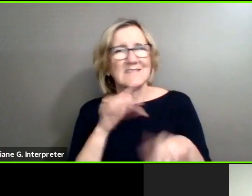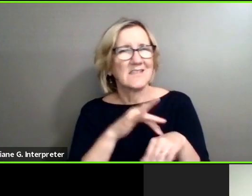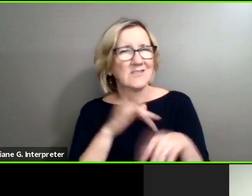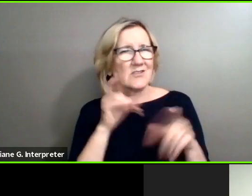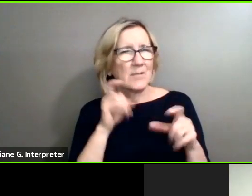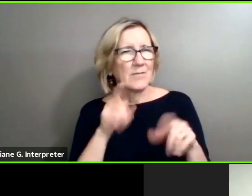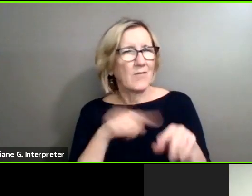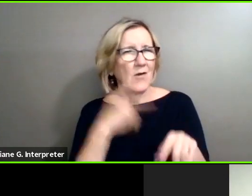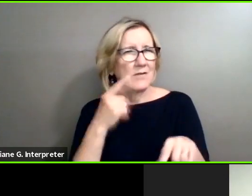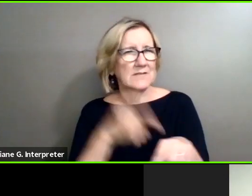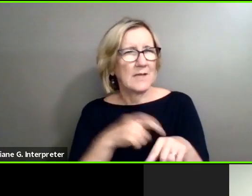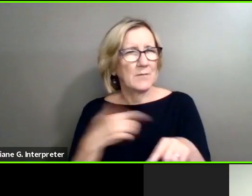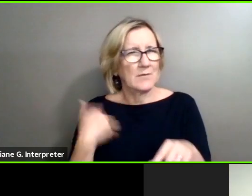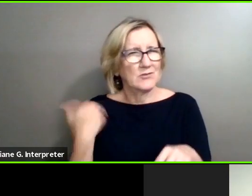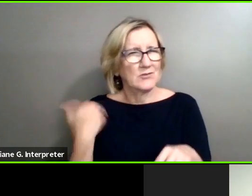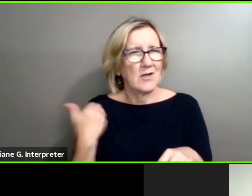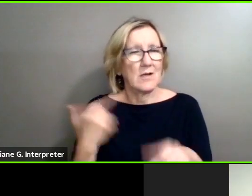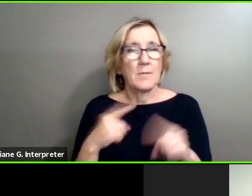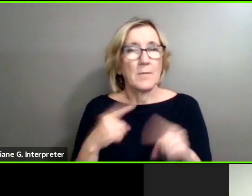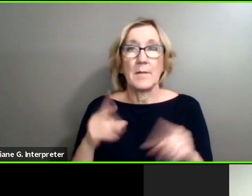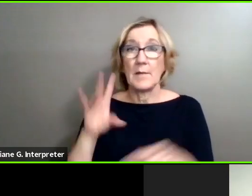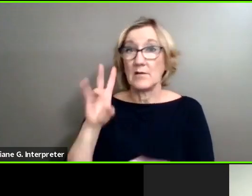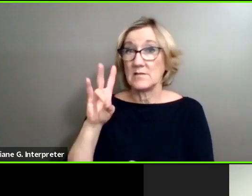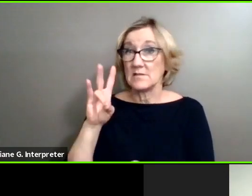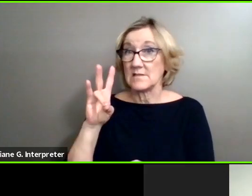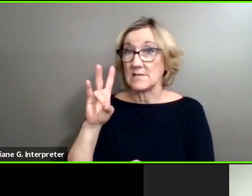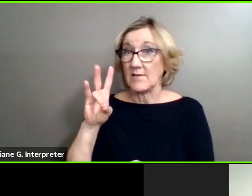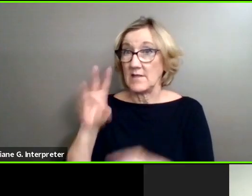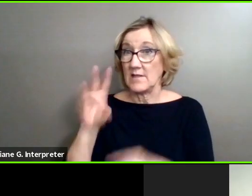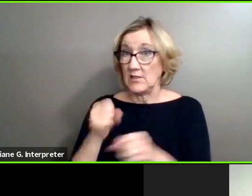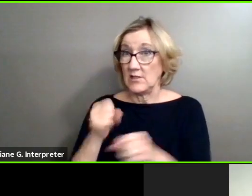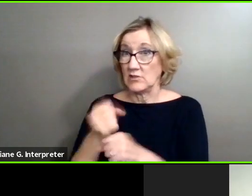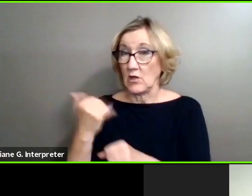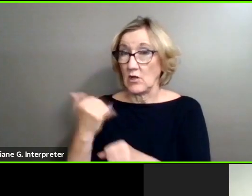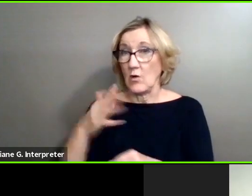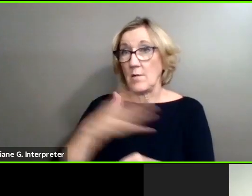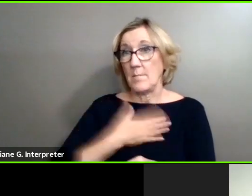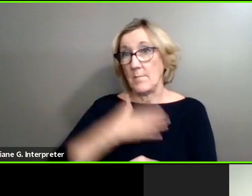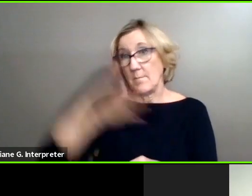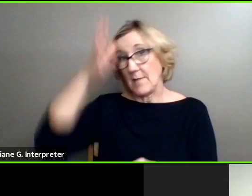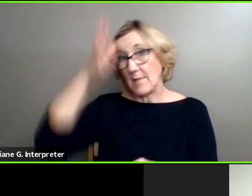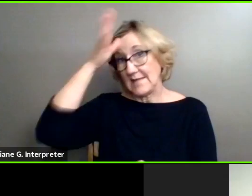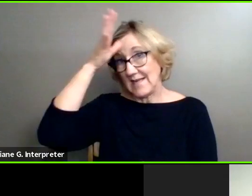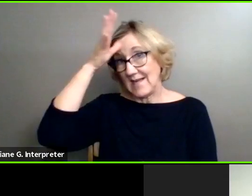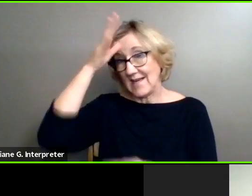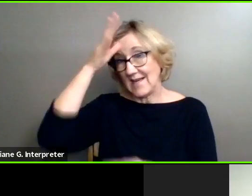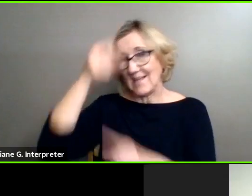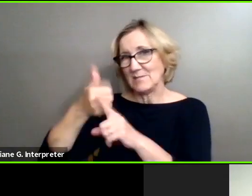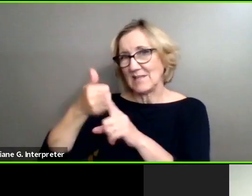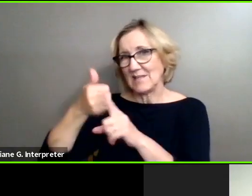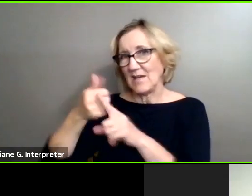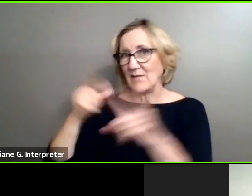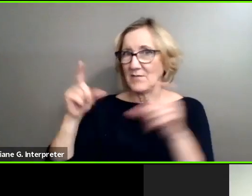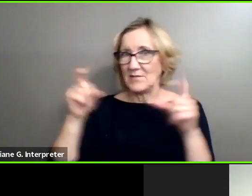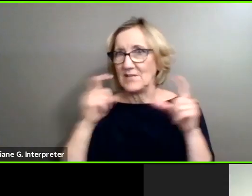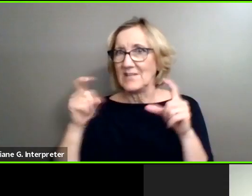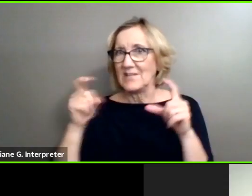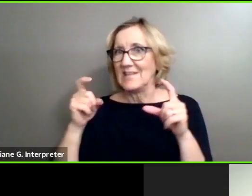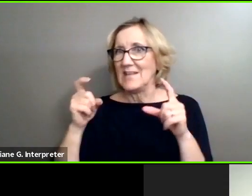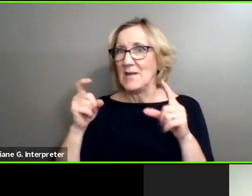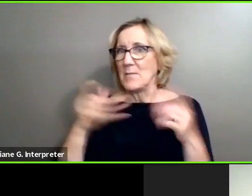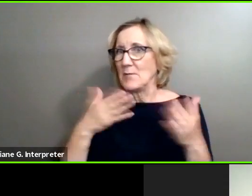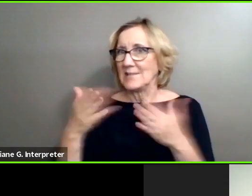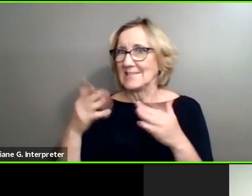Then about seven years ago, my dad, my dad is like the family photographer. Anytime we have an event, he brings his camera.